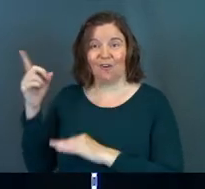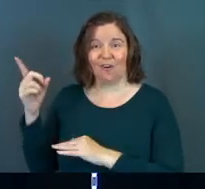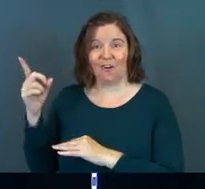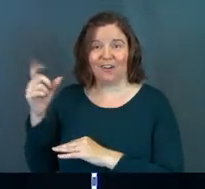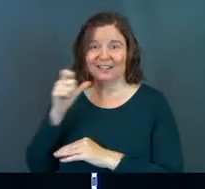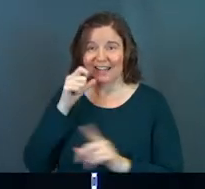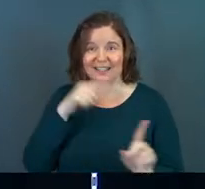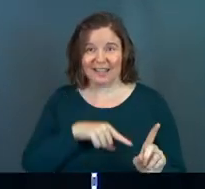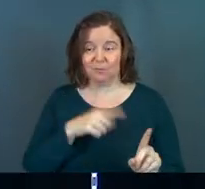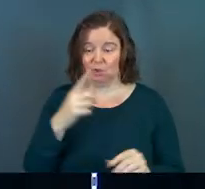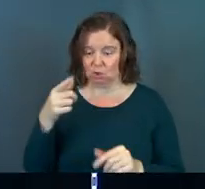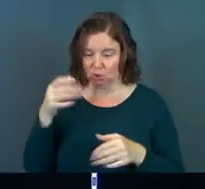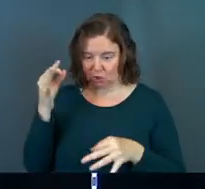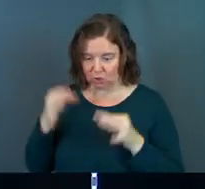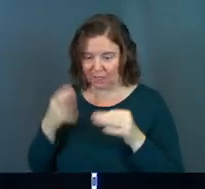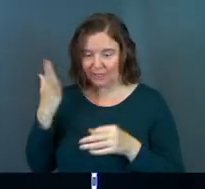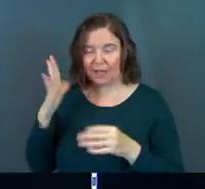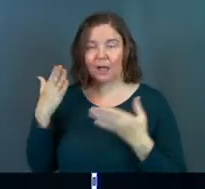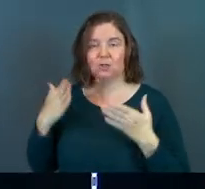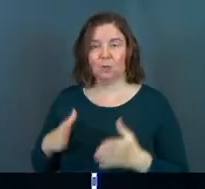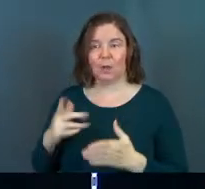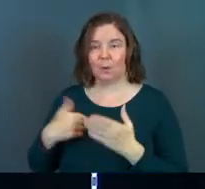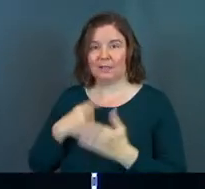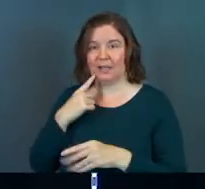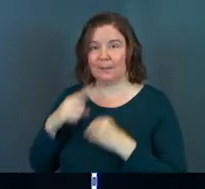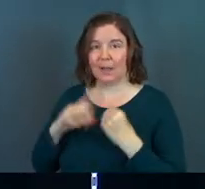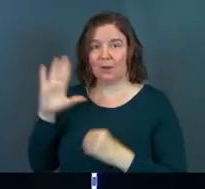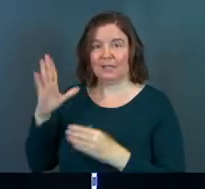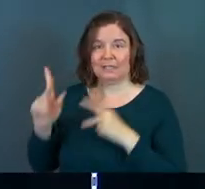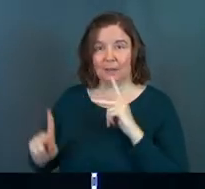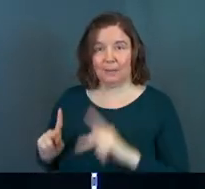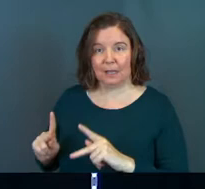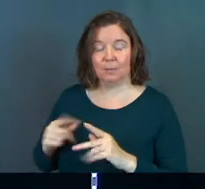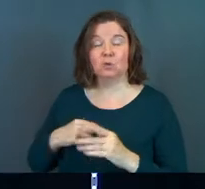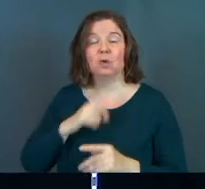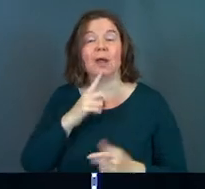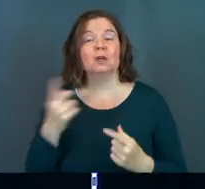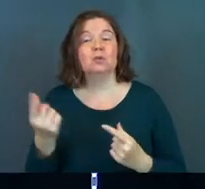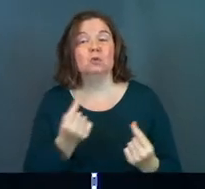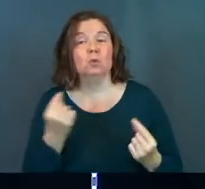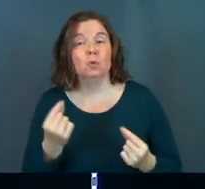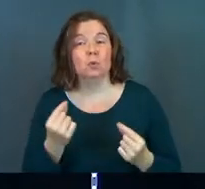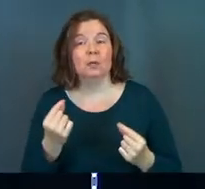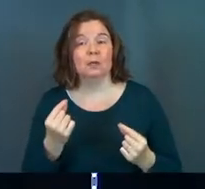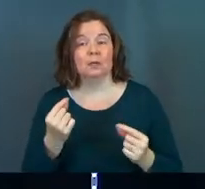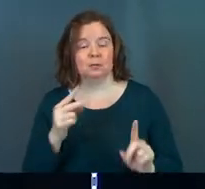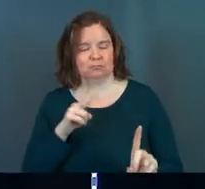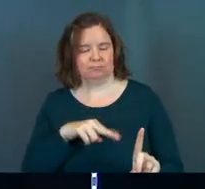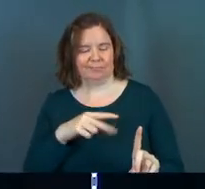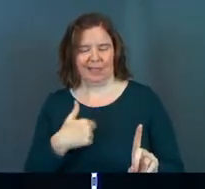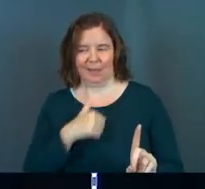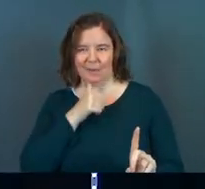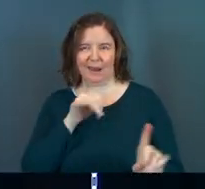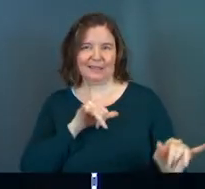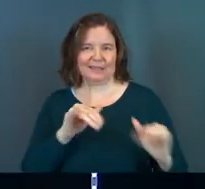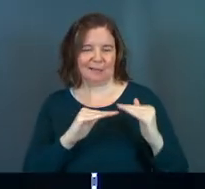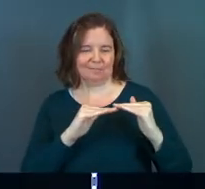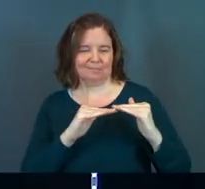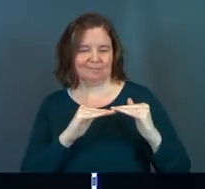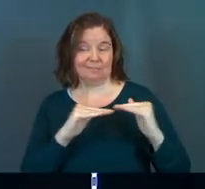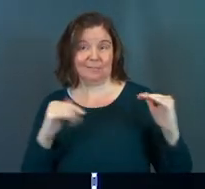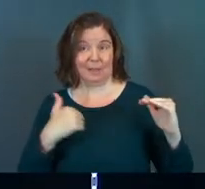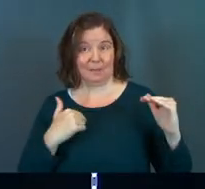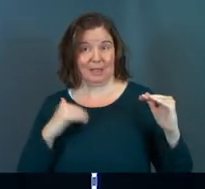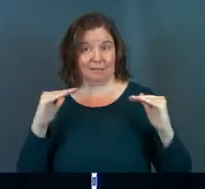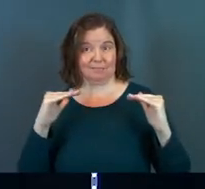judging God's way and what God says about his people. So what you're actually doing when you're judging is saying, hey, I'm not on the same level as these